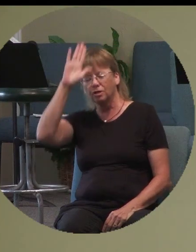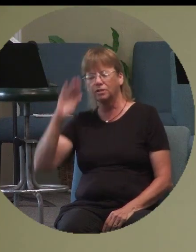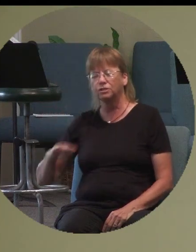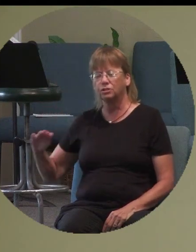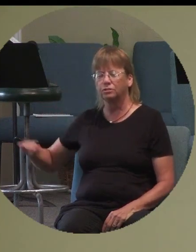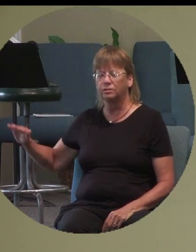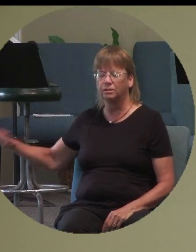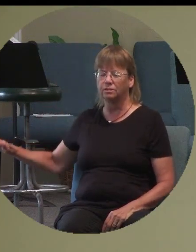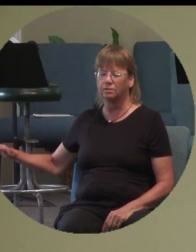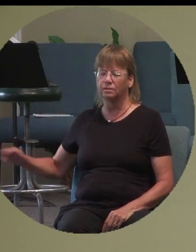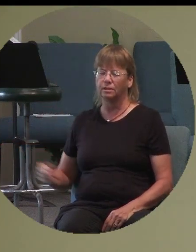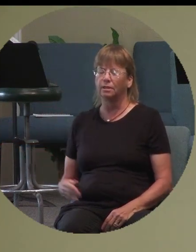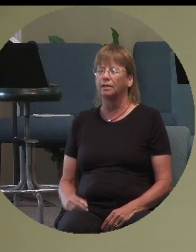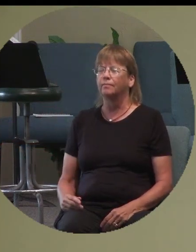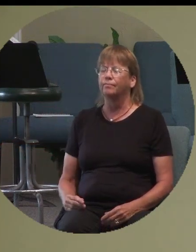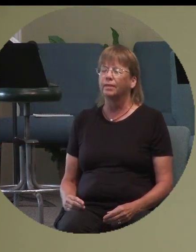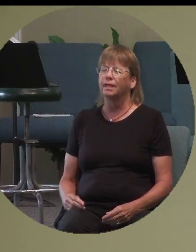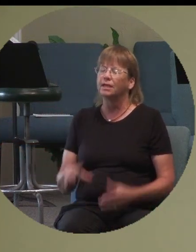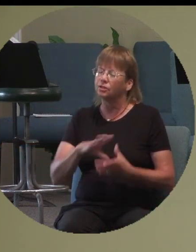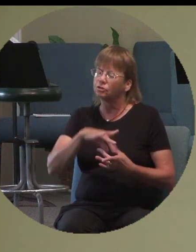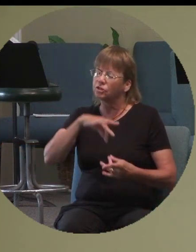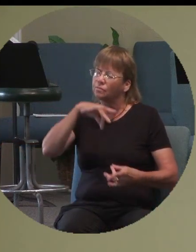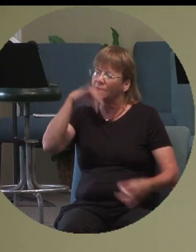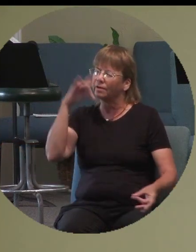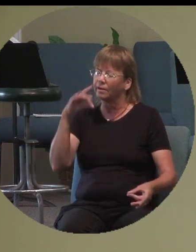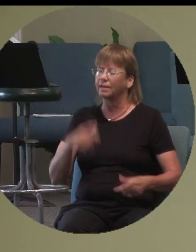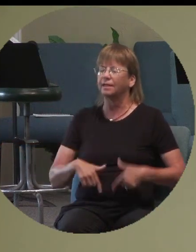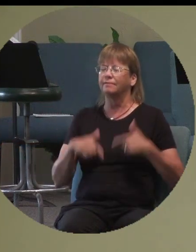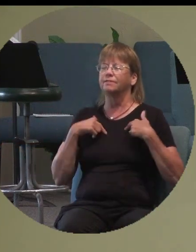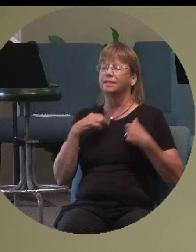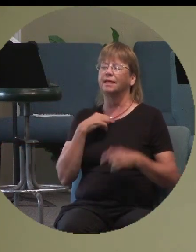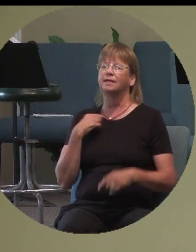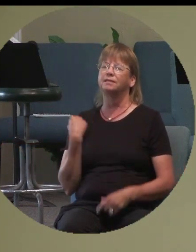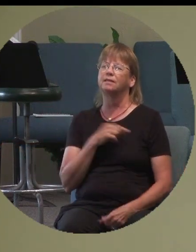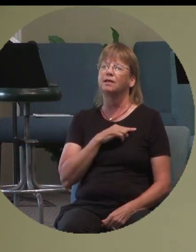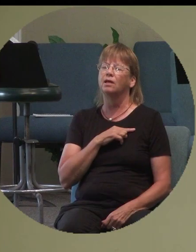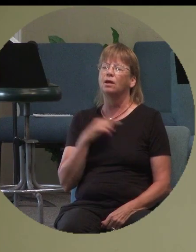believe. And God, that we have hope.